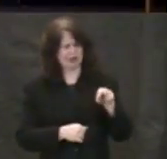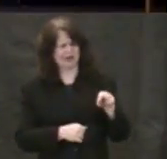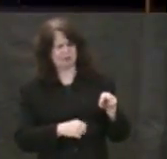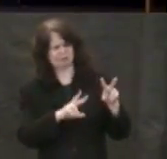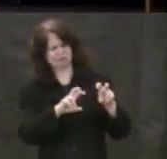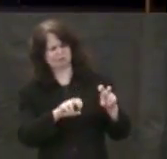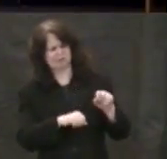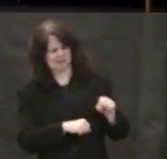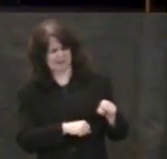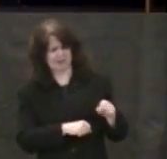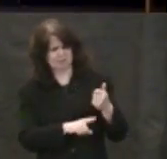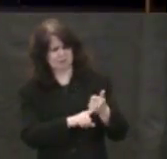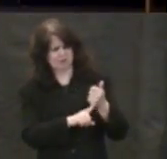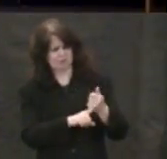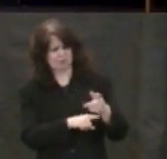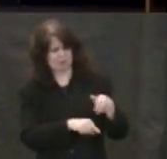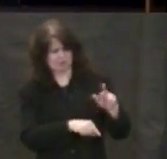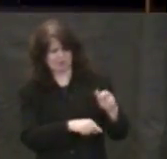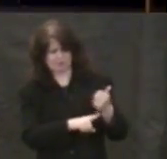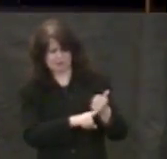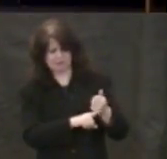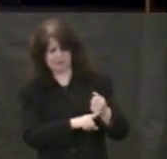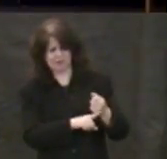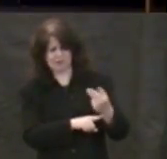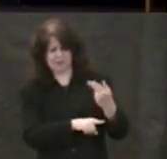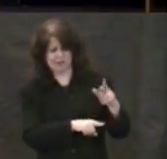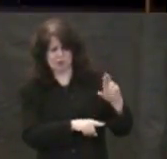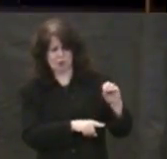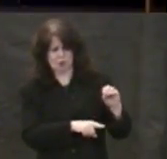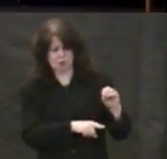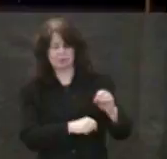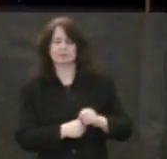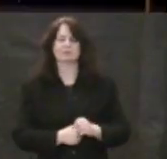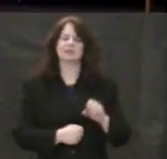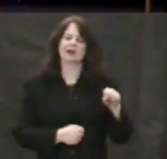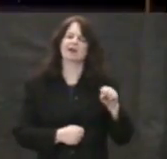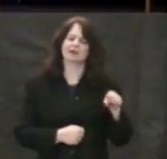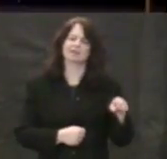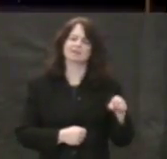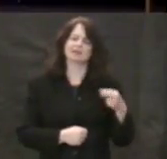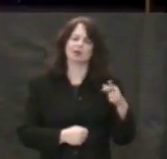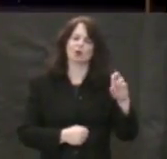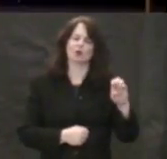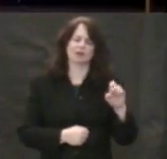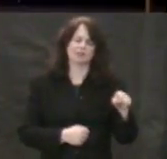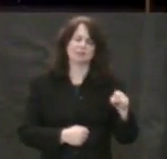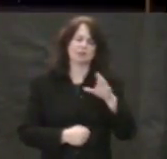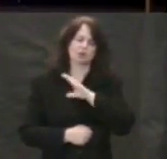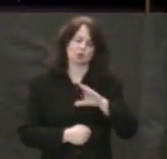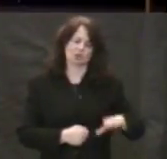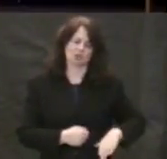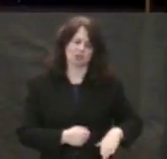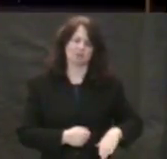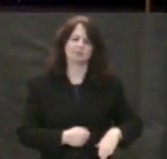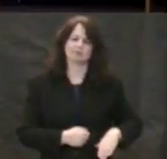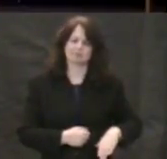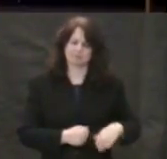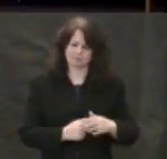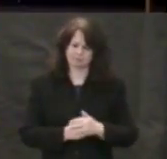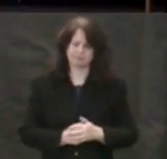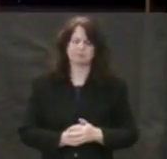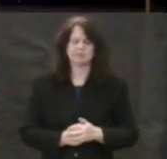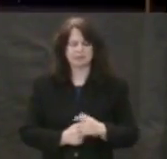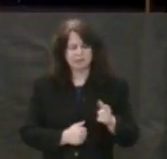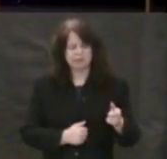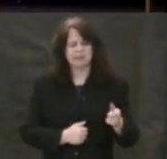Well, yes, he's a hero. He's a Christian hero. Peter shows to us that even rocks can have